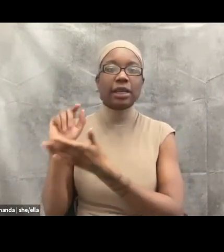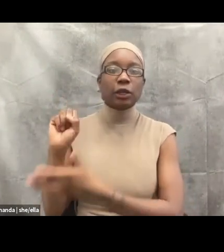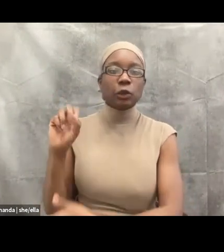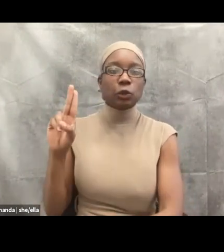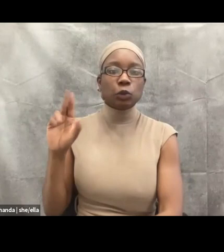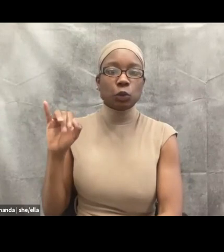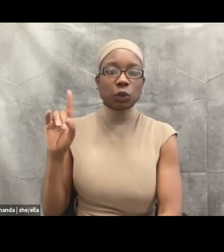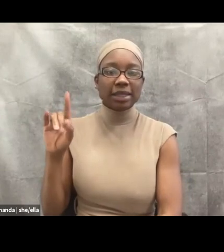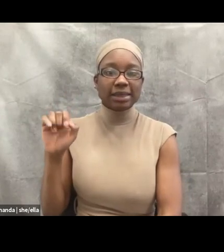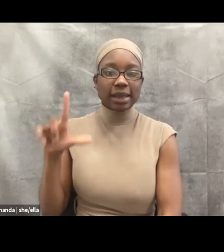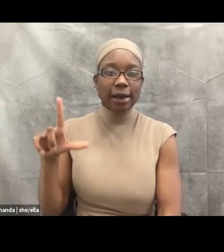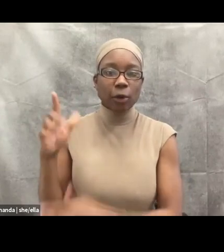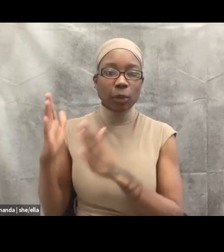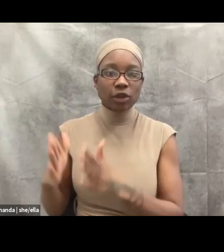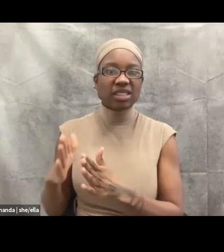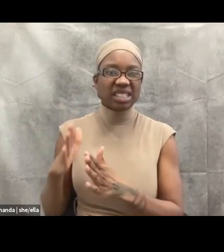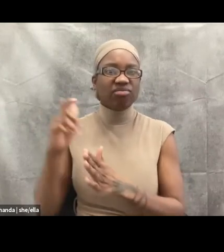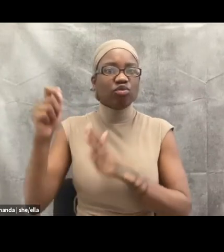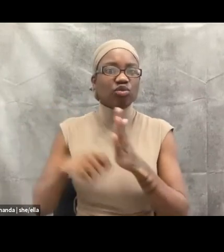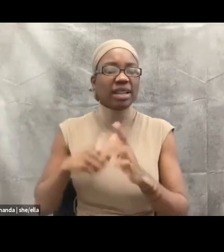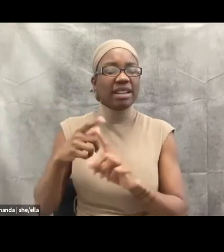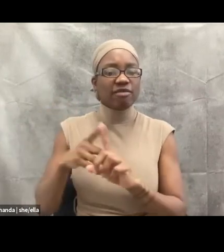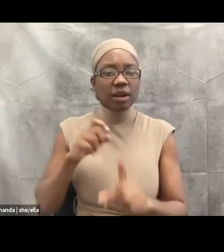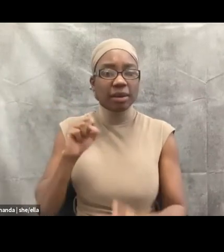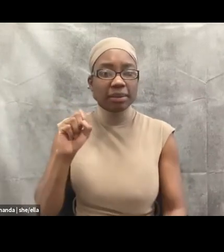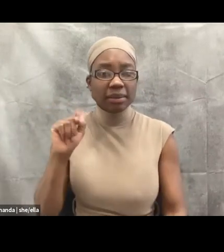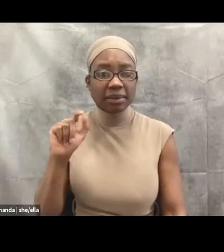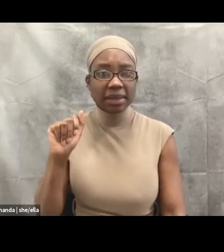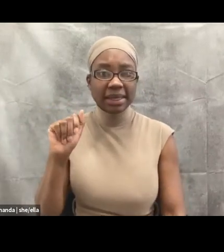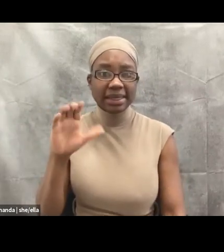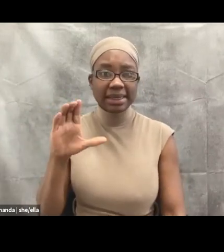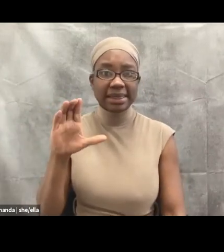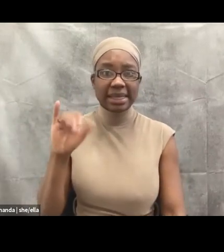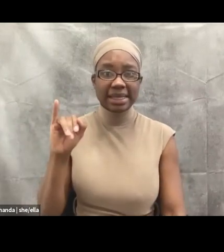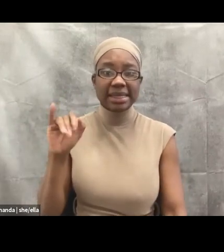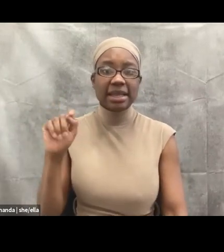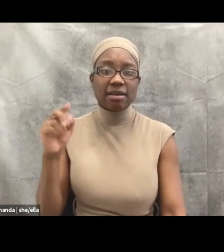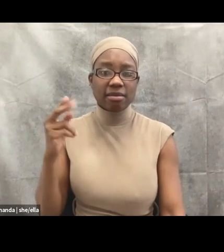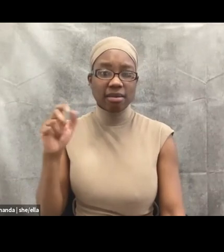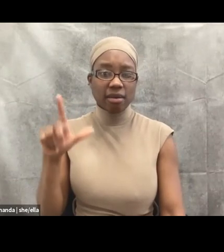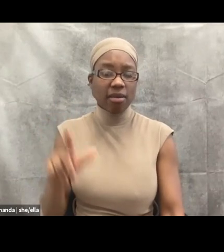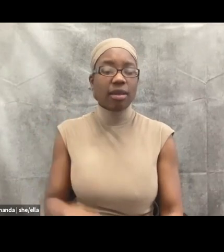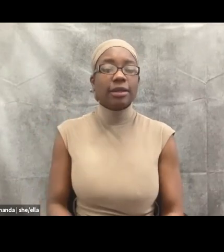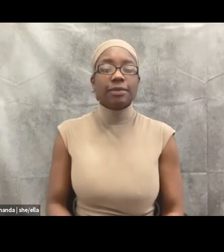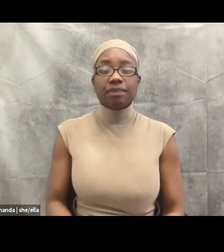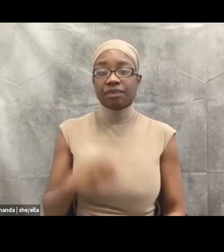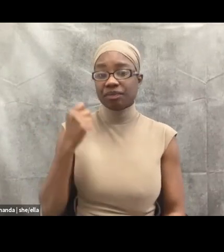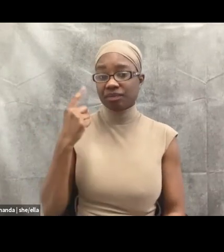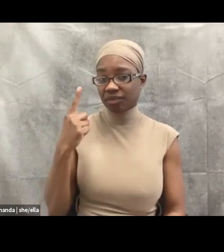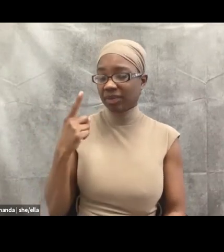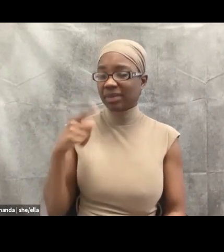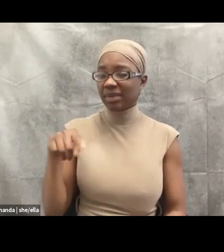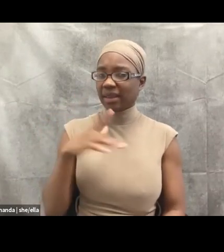Um, and all of this sort of perspective is based on this idea that suicide is irrational. And if a person